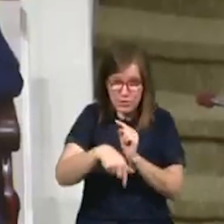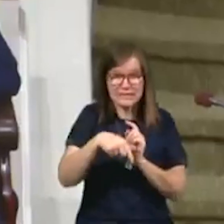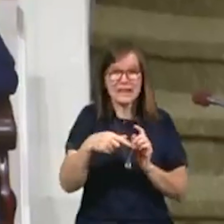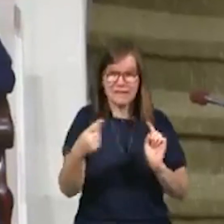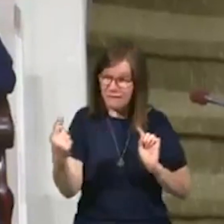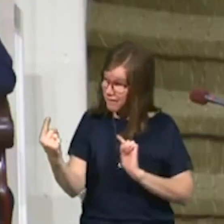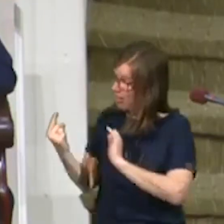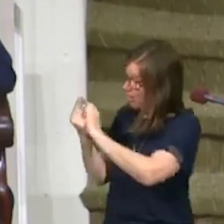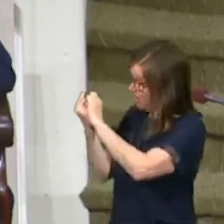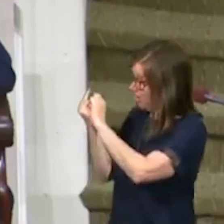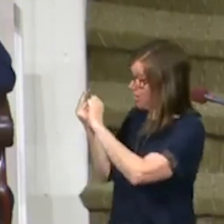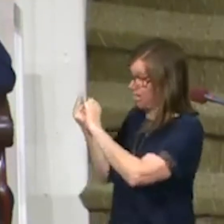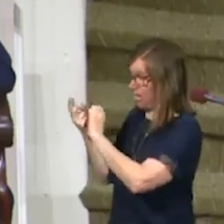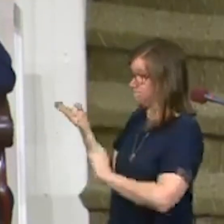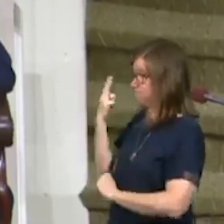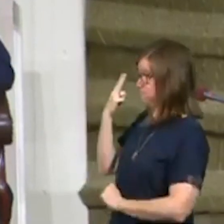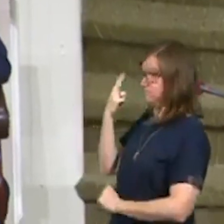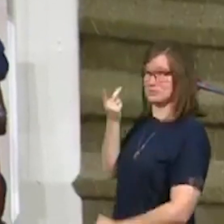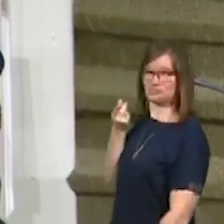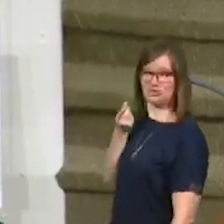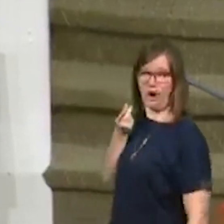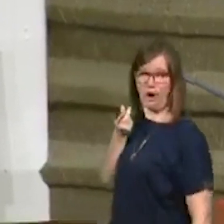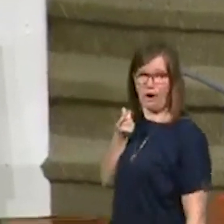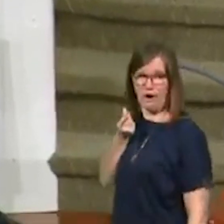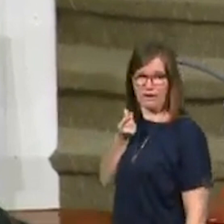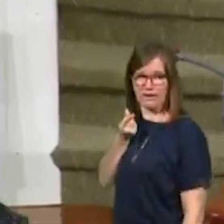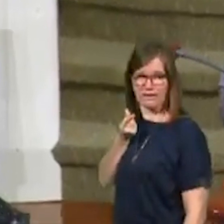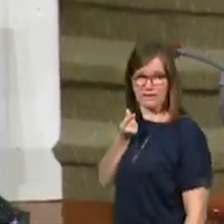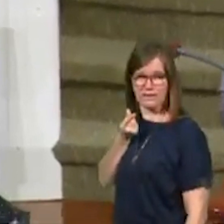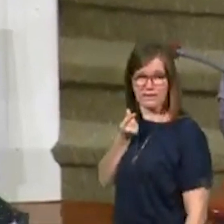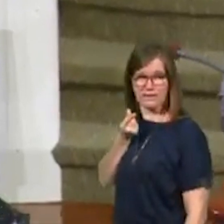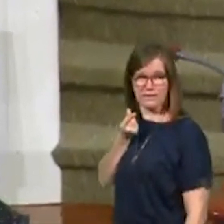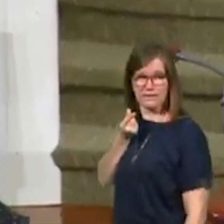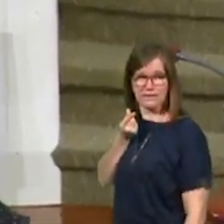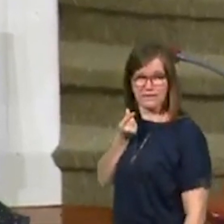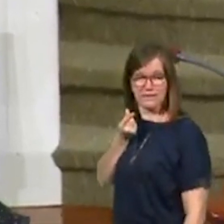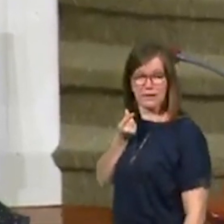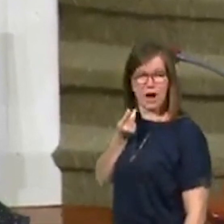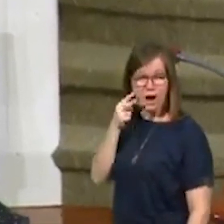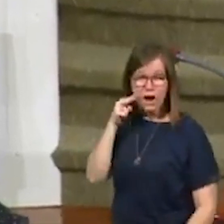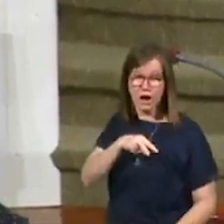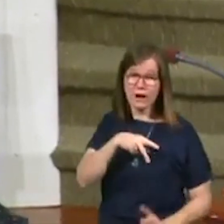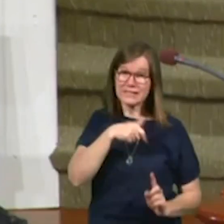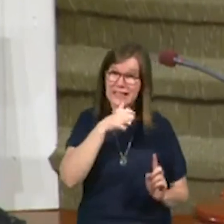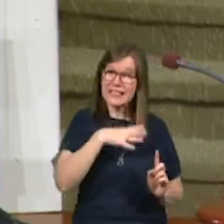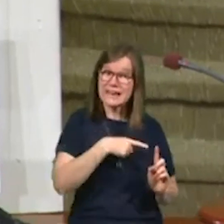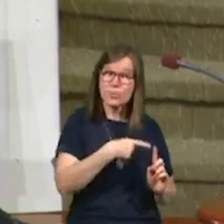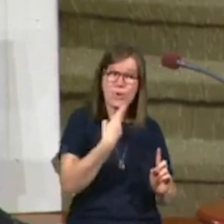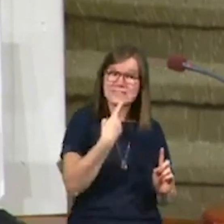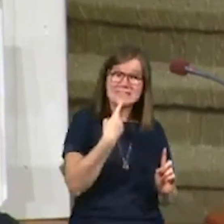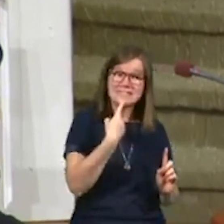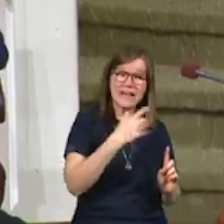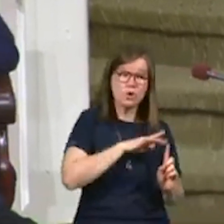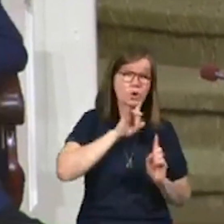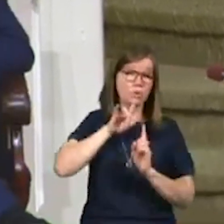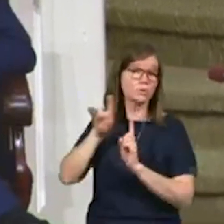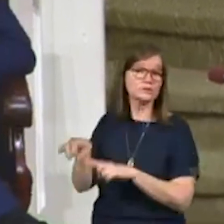Christ and was called a dog. And, and look at what this lady says. Look at her